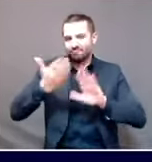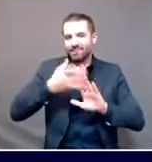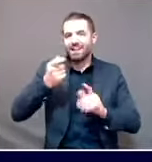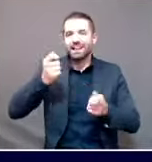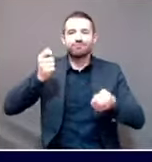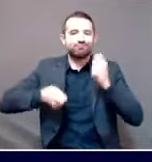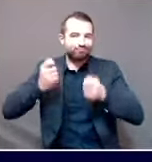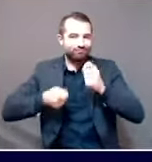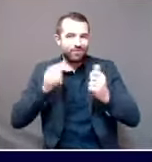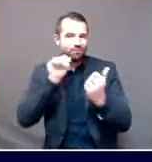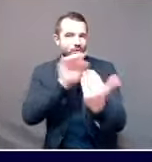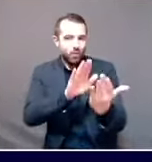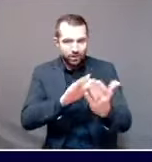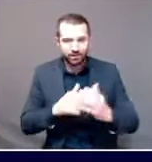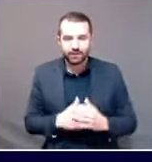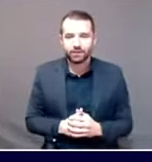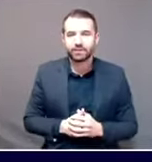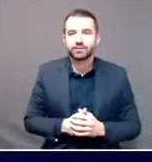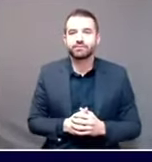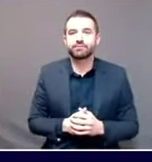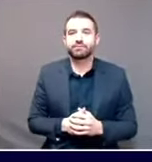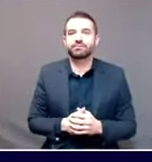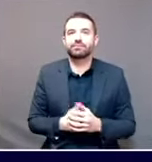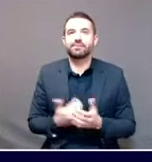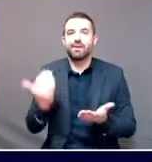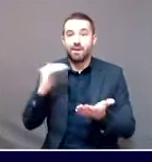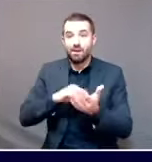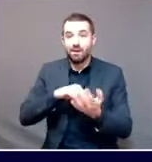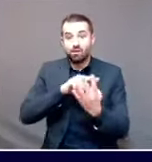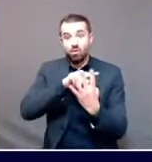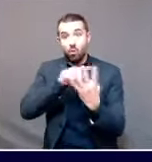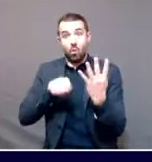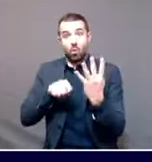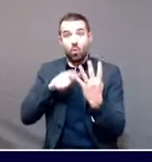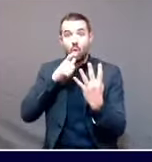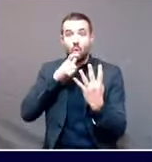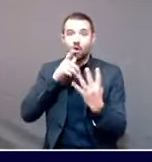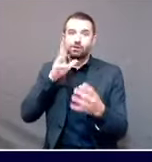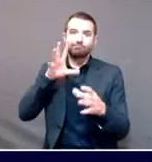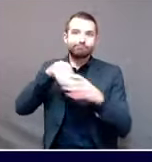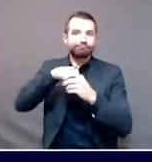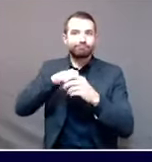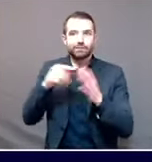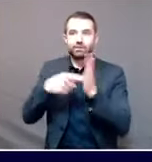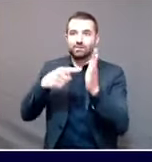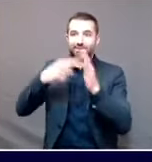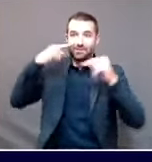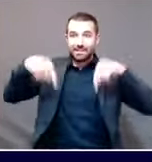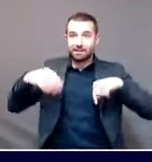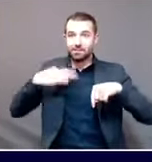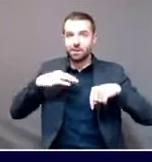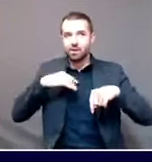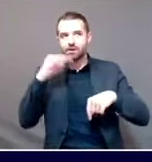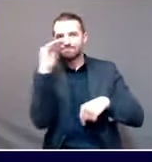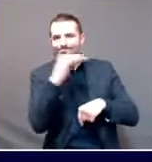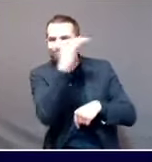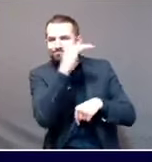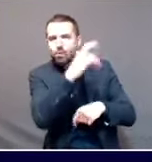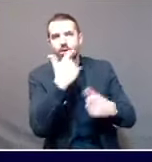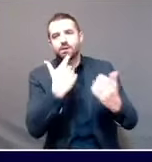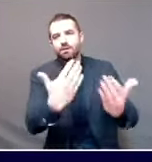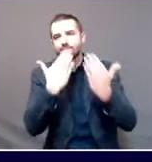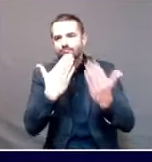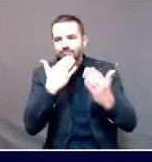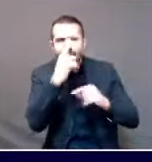the members of the delegation for helping us uncover what was going on and therefore allowing us to make sure that our planning